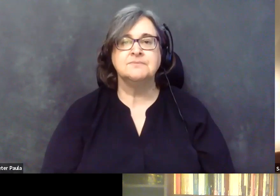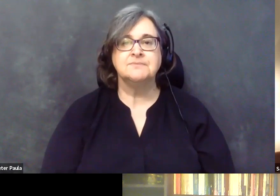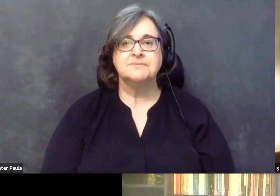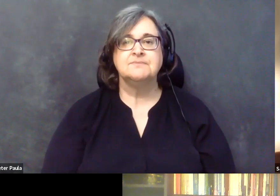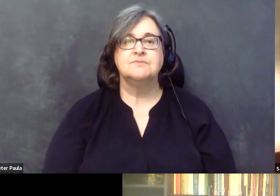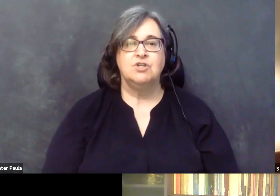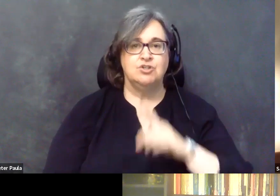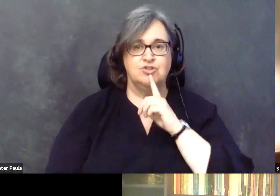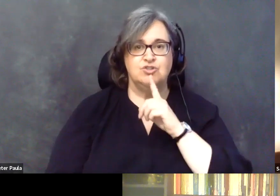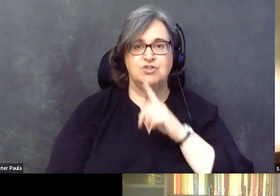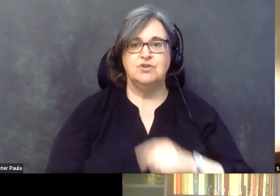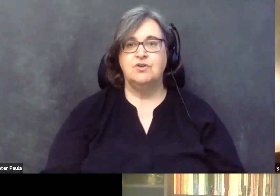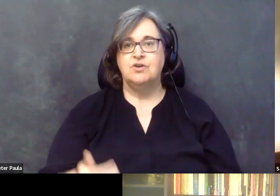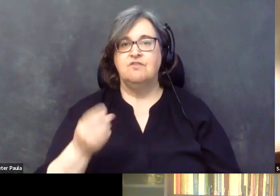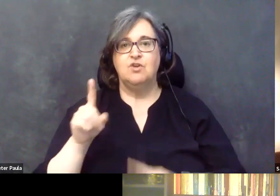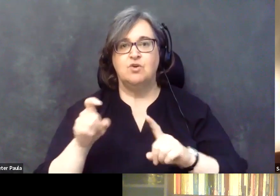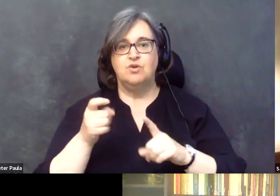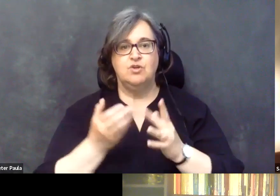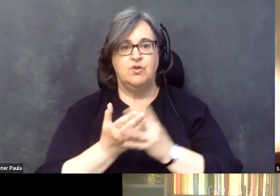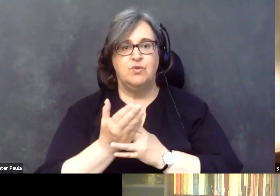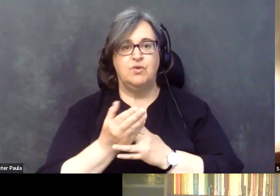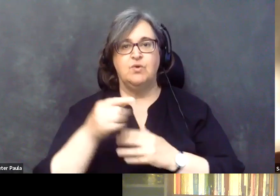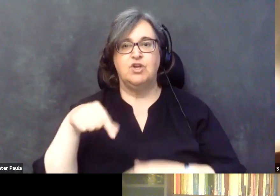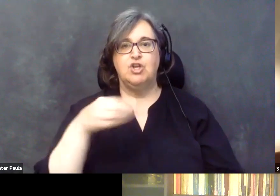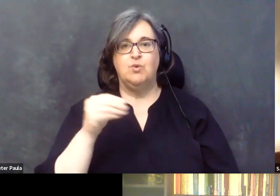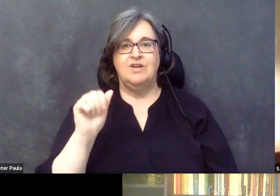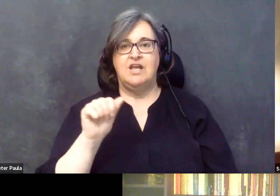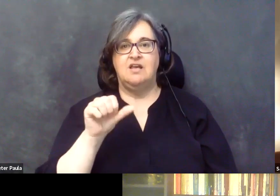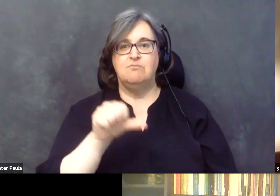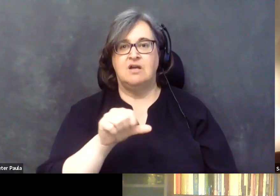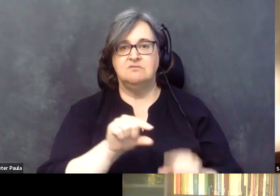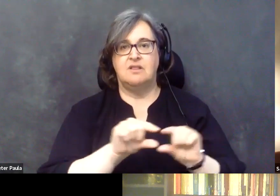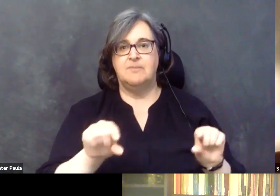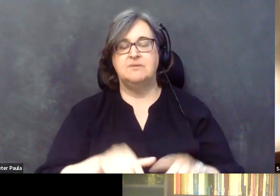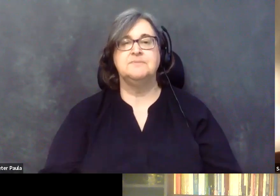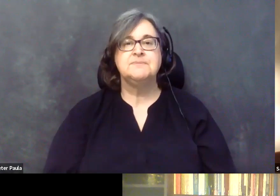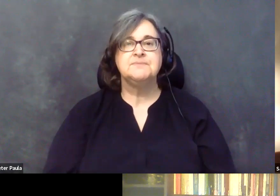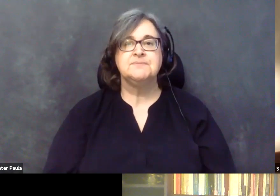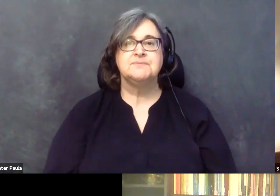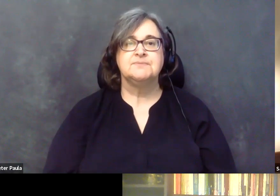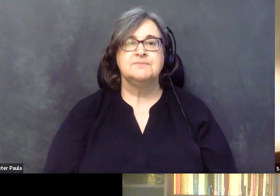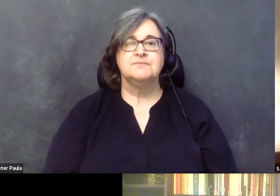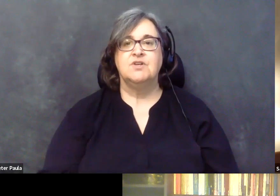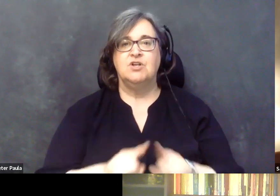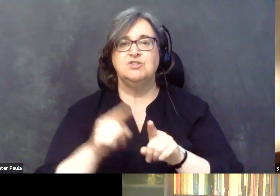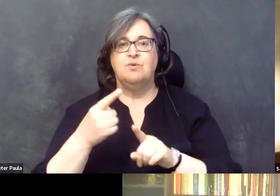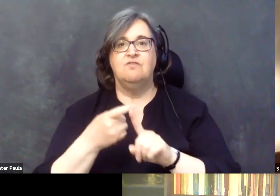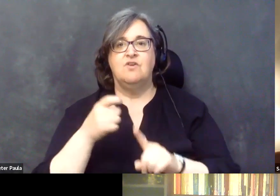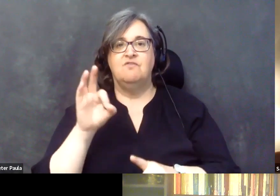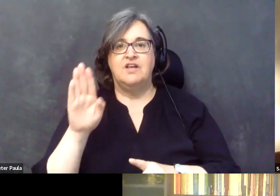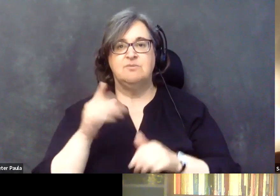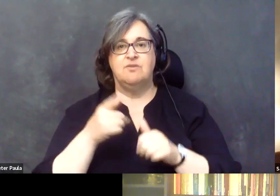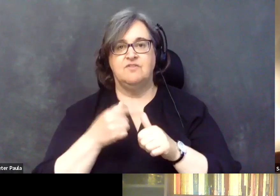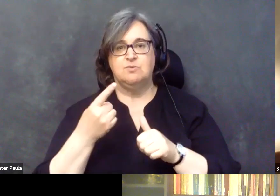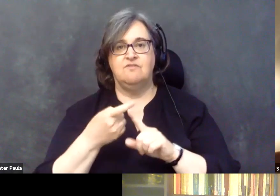Sure. A couple of questions we're getting through the, through the Q and A. And then also one from Facebook. Let's start with Facebook.